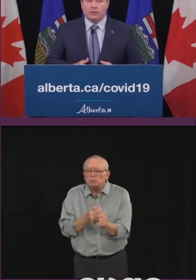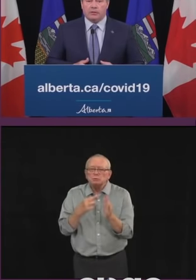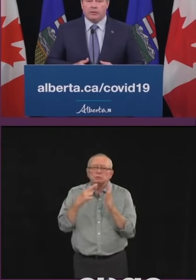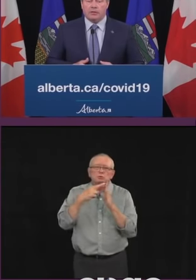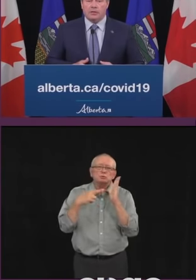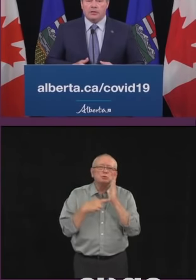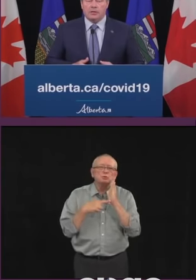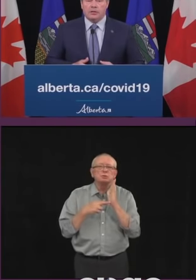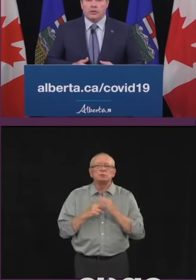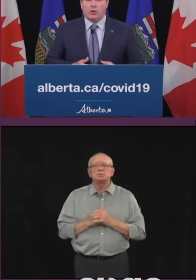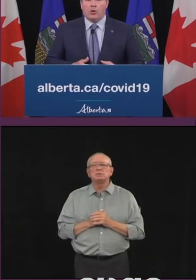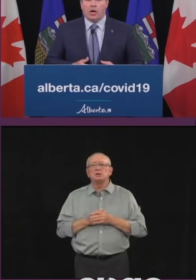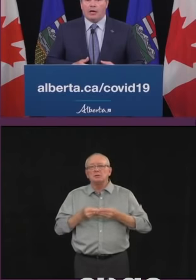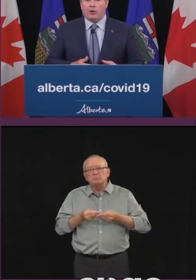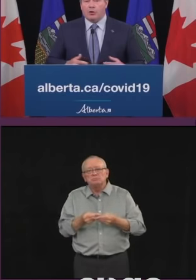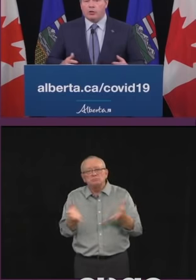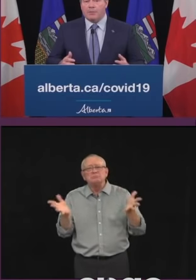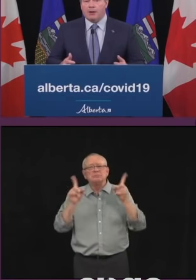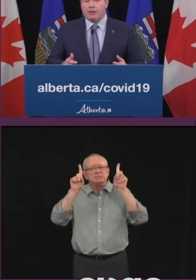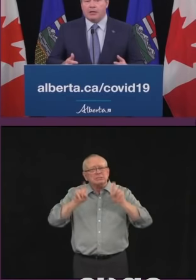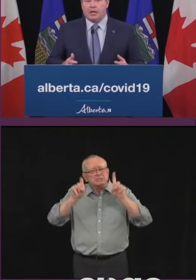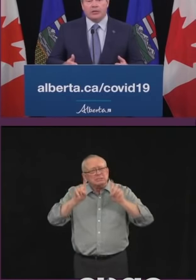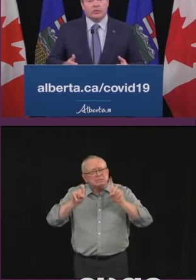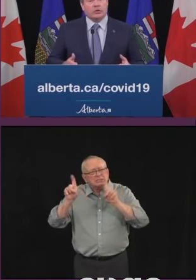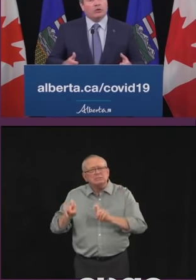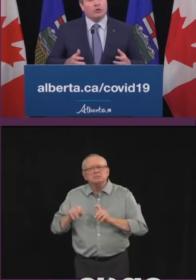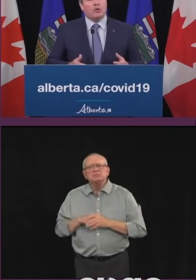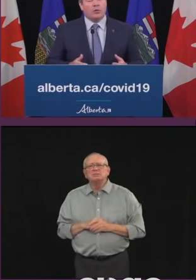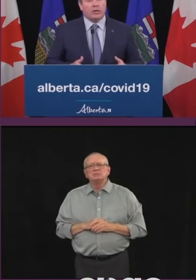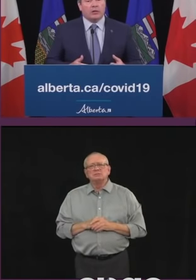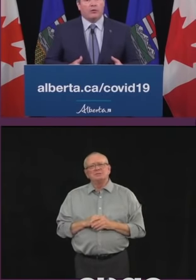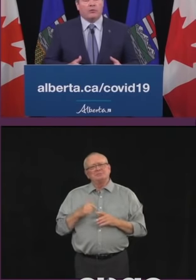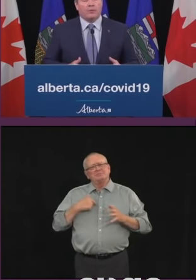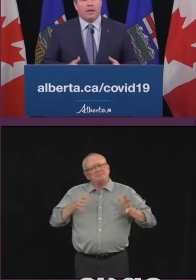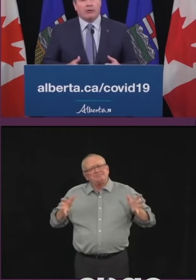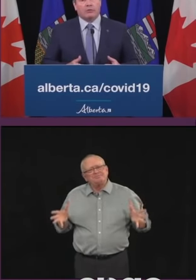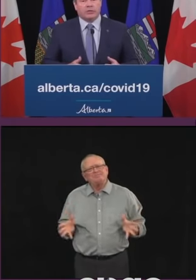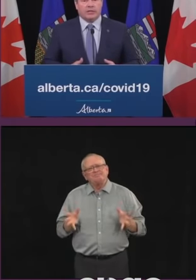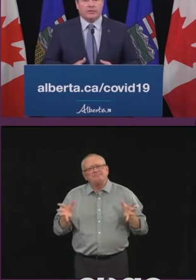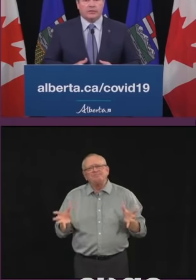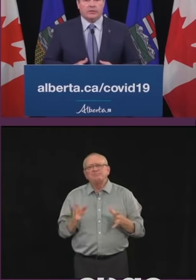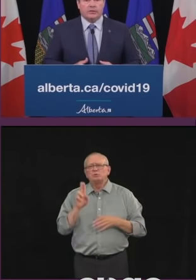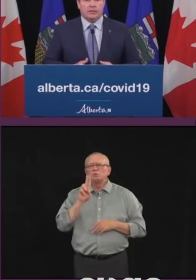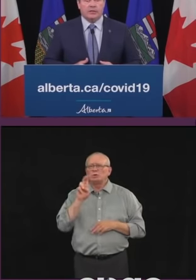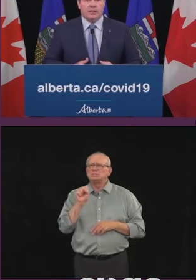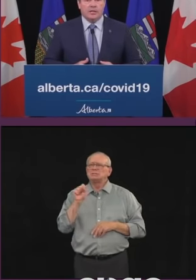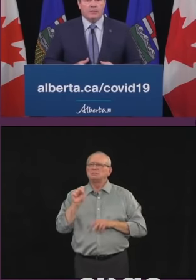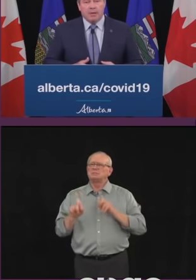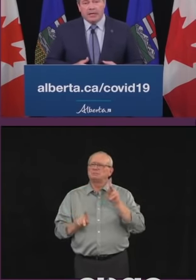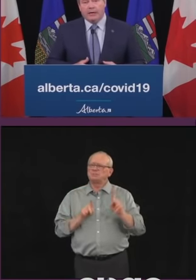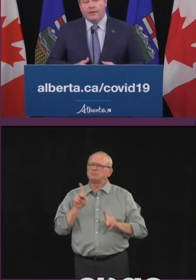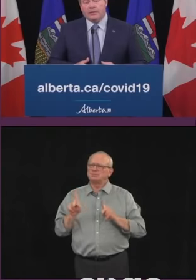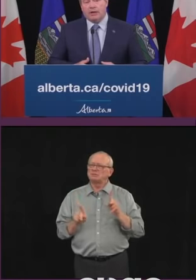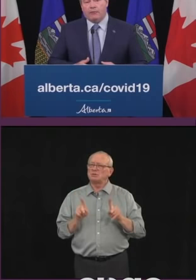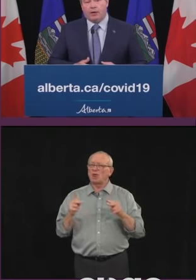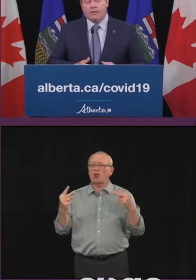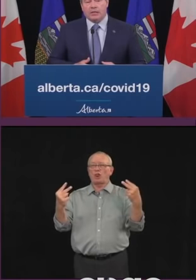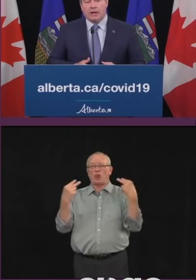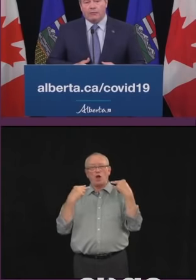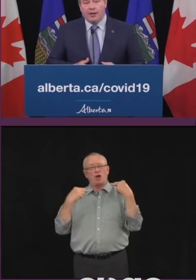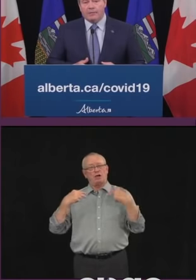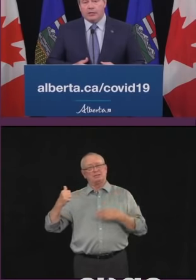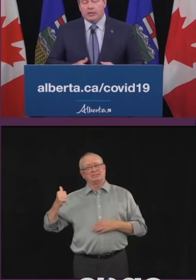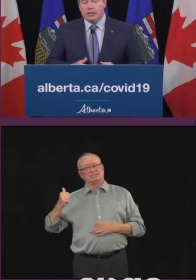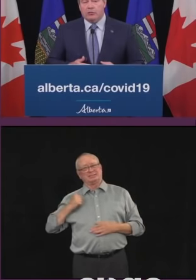in place here. So I urge our American cousins to look north and learn from our successes. Many of us have